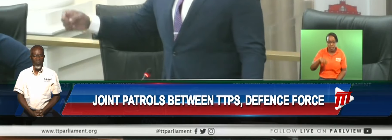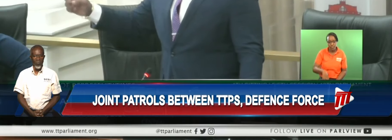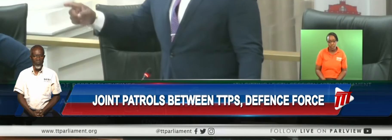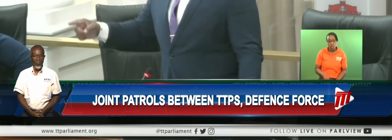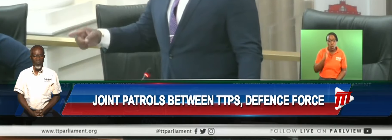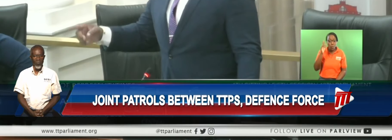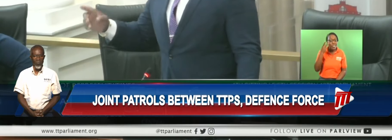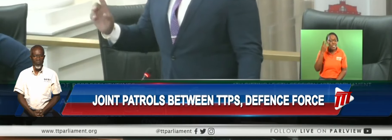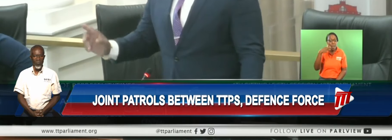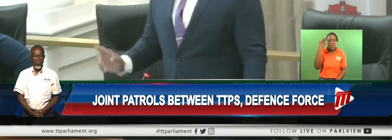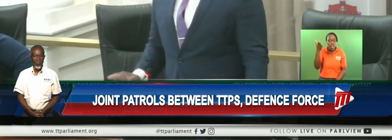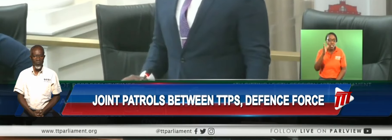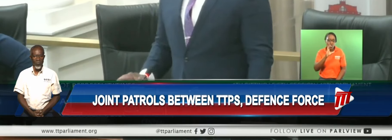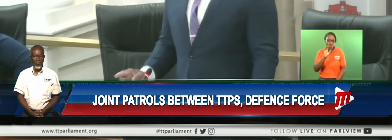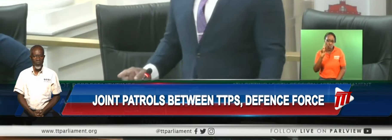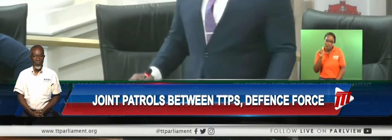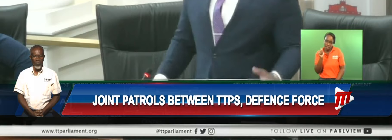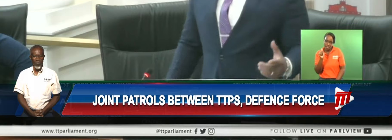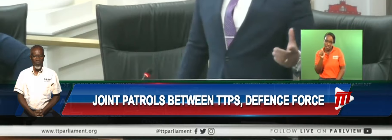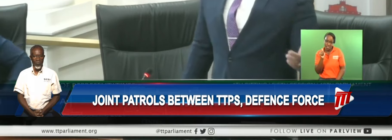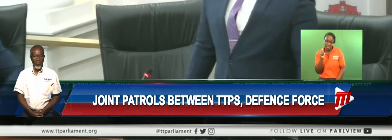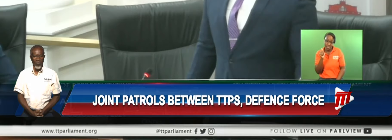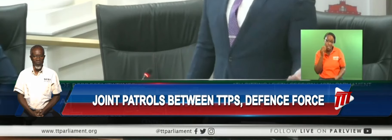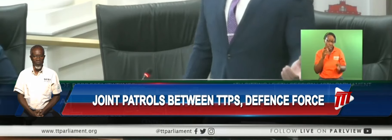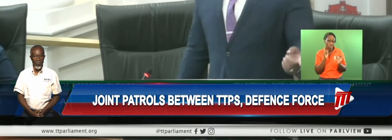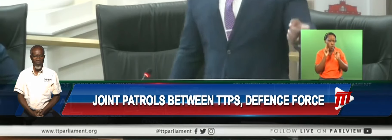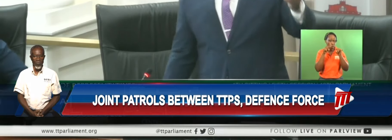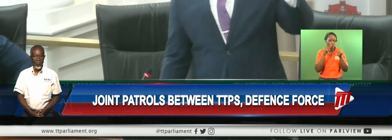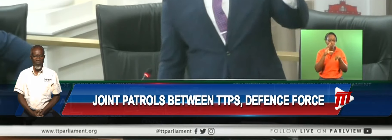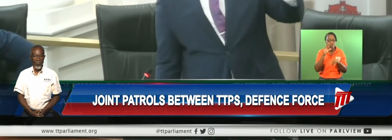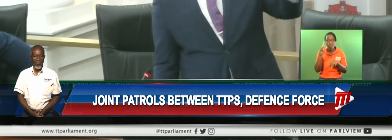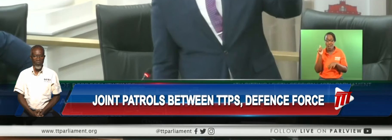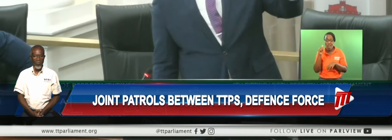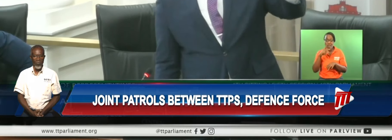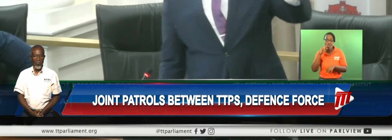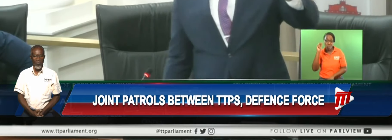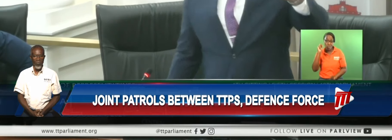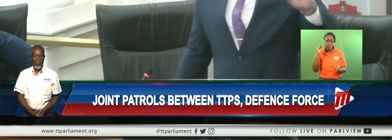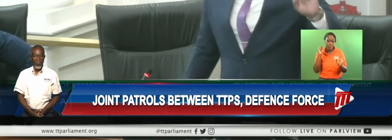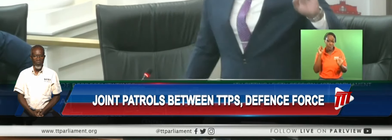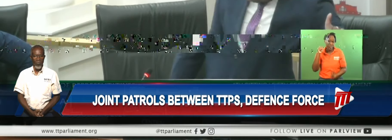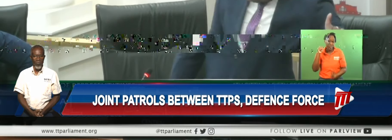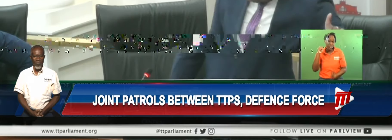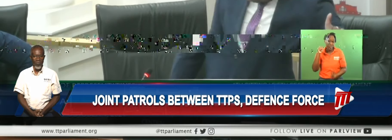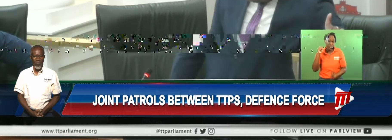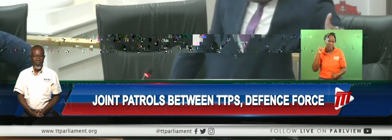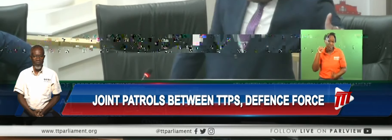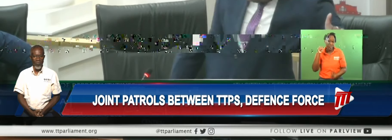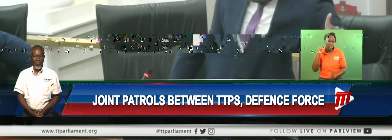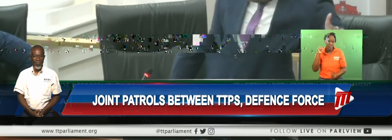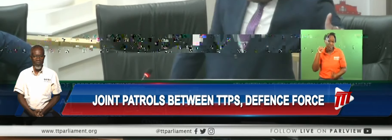You will see them in Coover. Well, if they go Coover North, Madam Speaker...